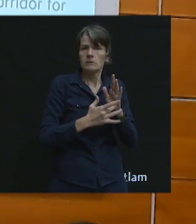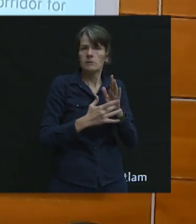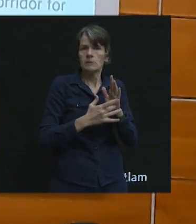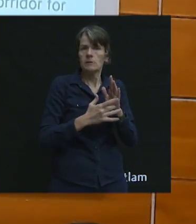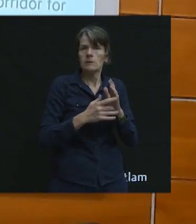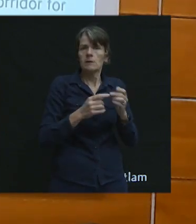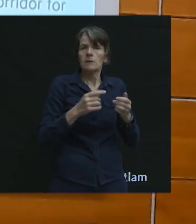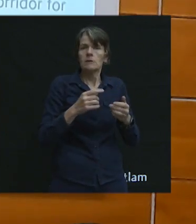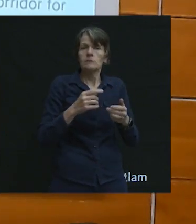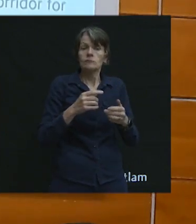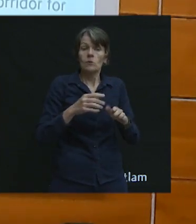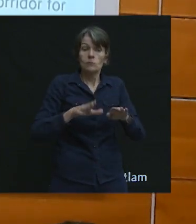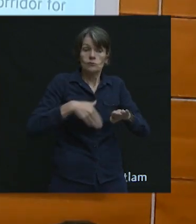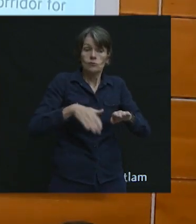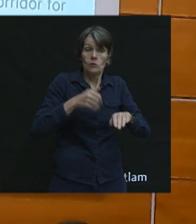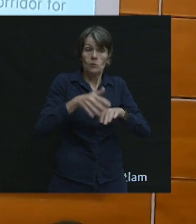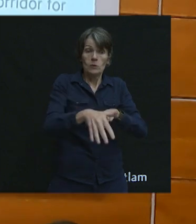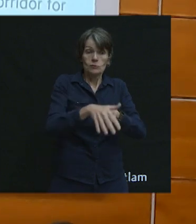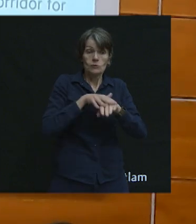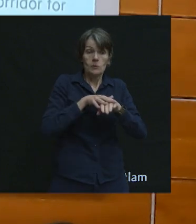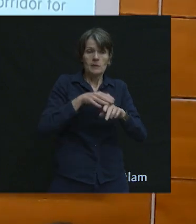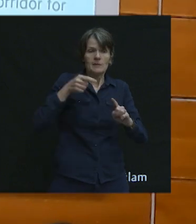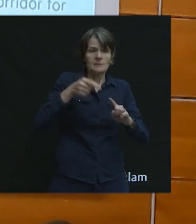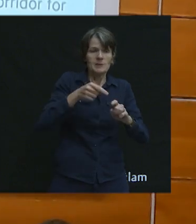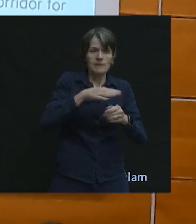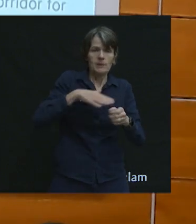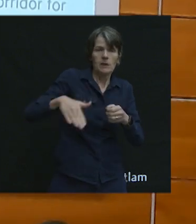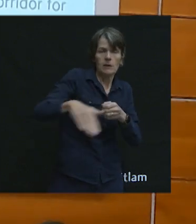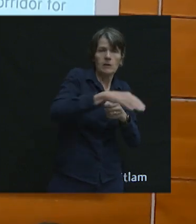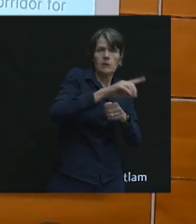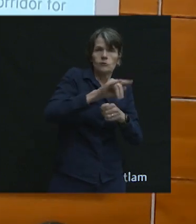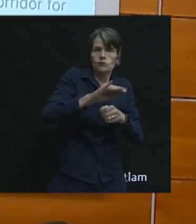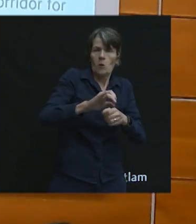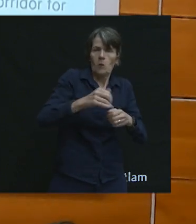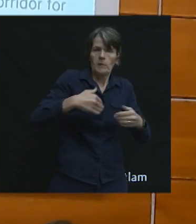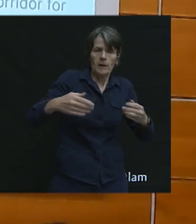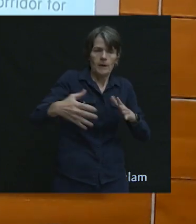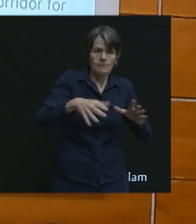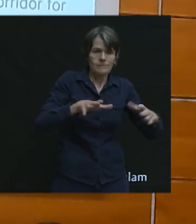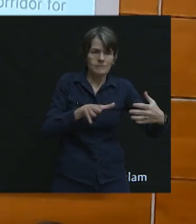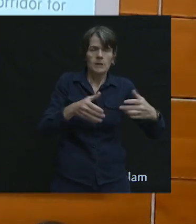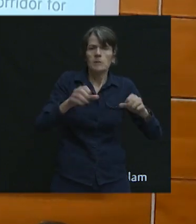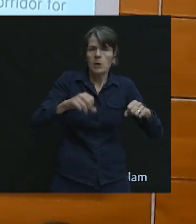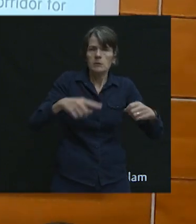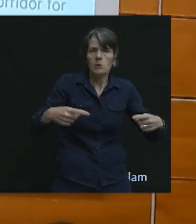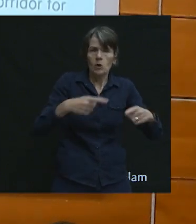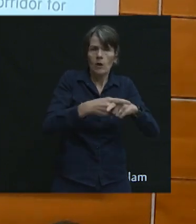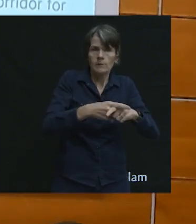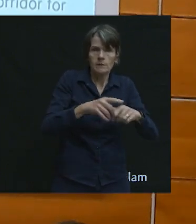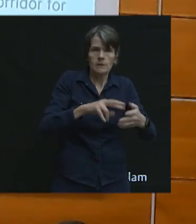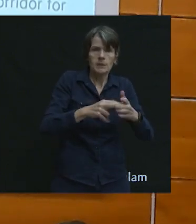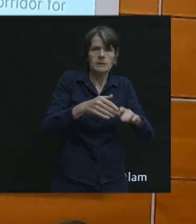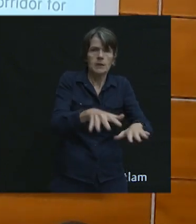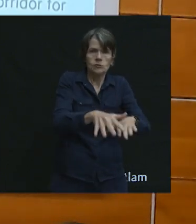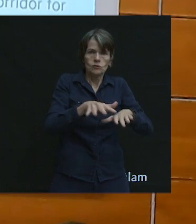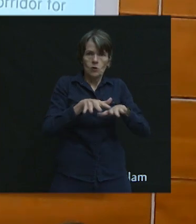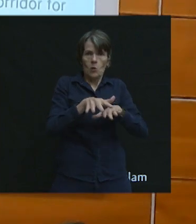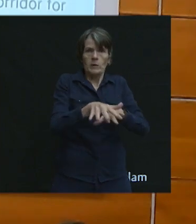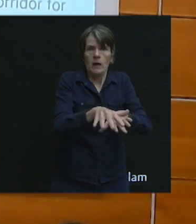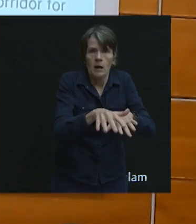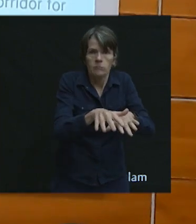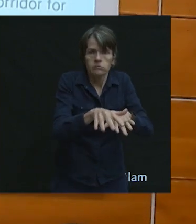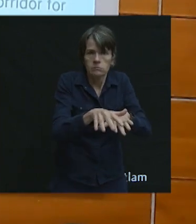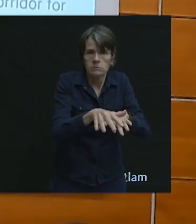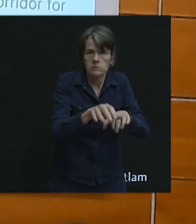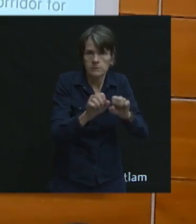gets into a zone that has been, you know, identified as potentially a conflict zone. They can slow it down. They can slow it down. to a halt.